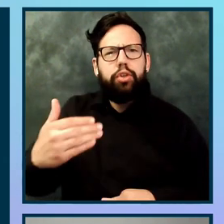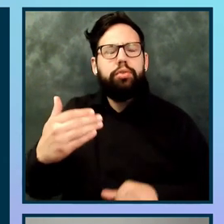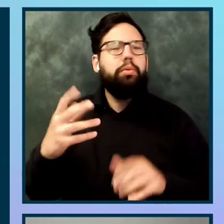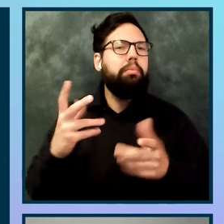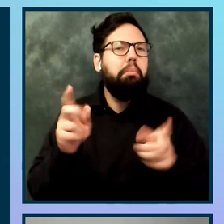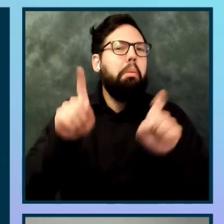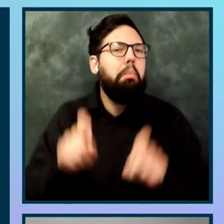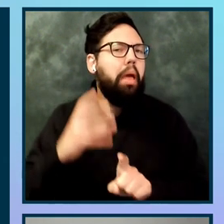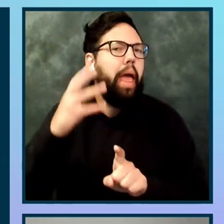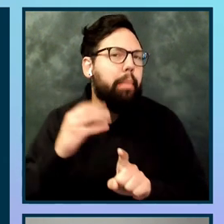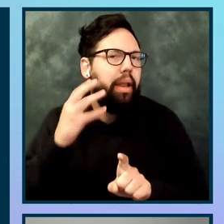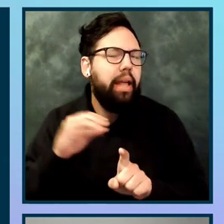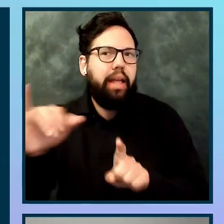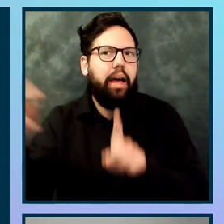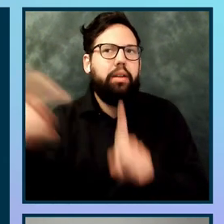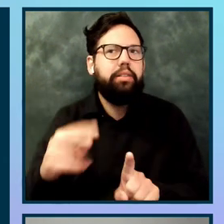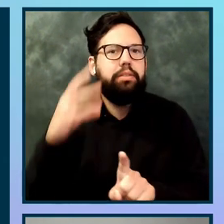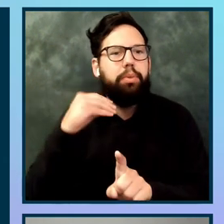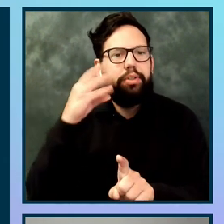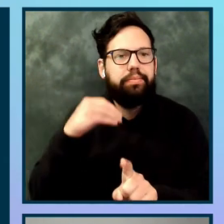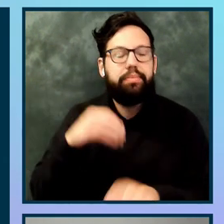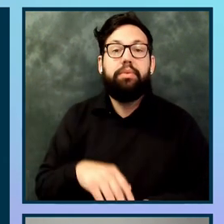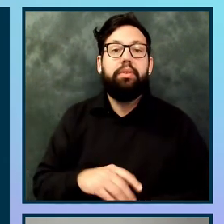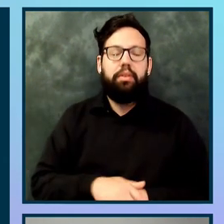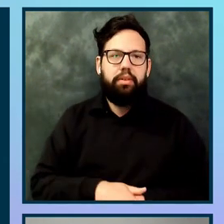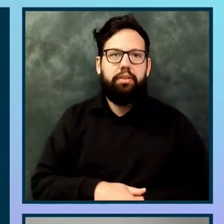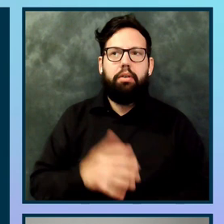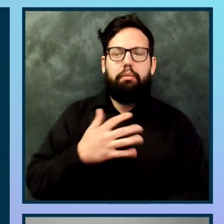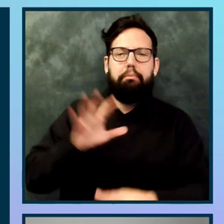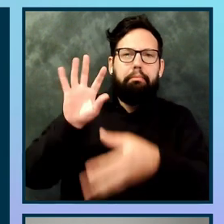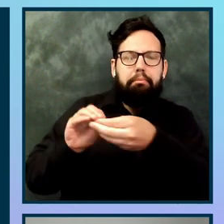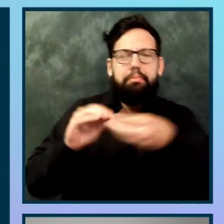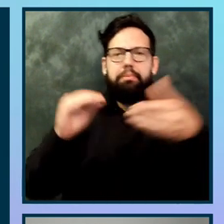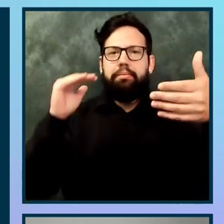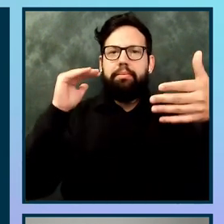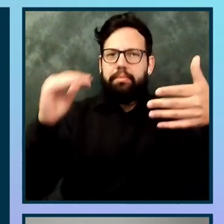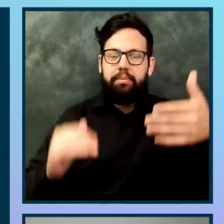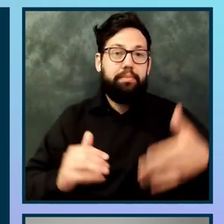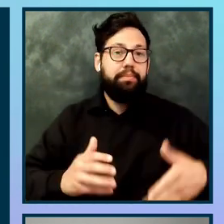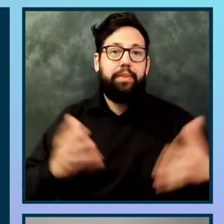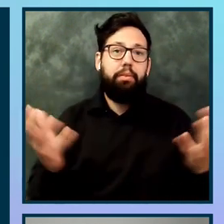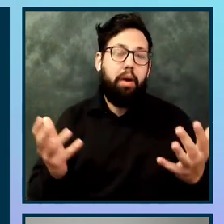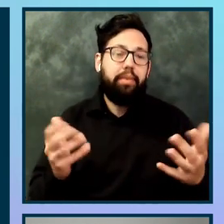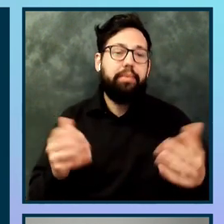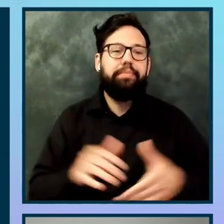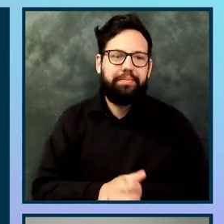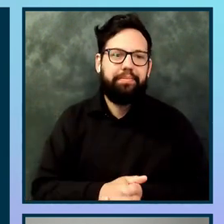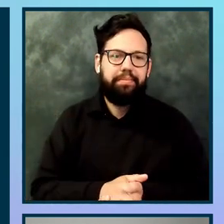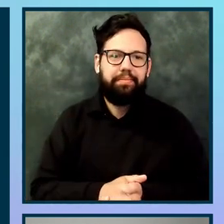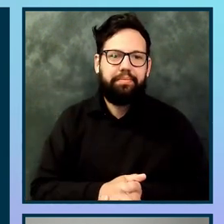So the summary of the recommendations or suggestions that I can give you is again,